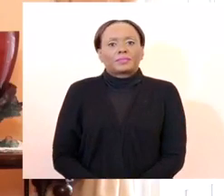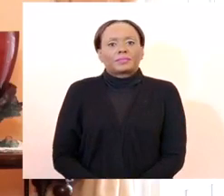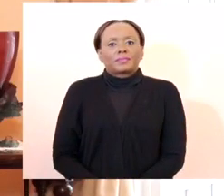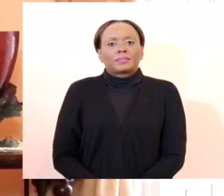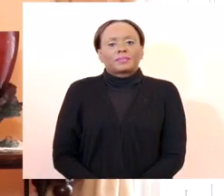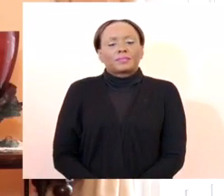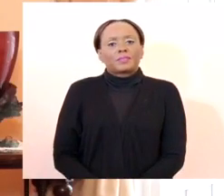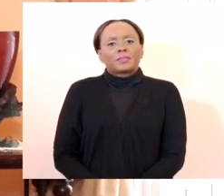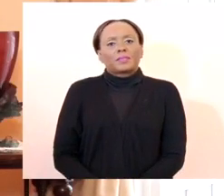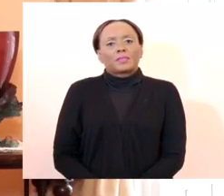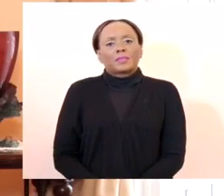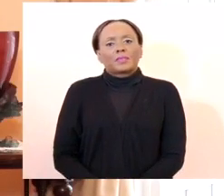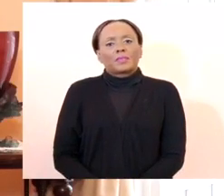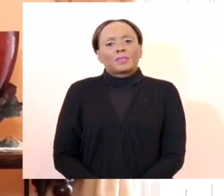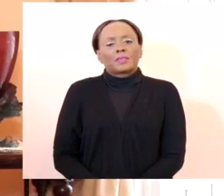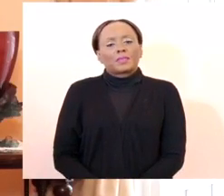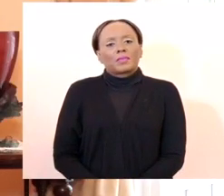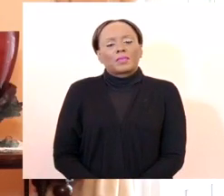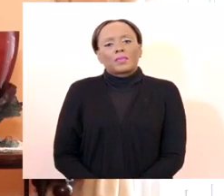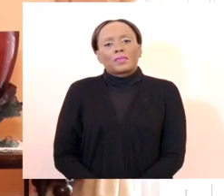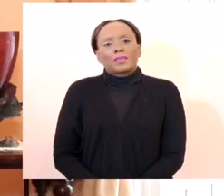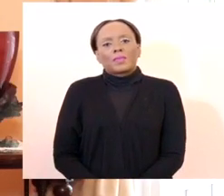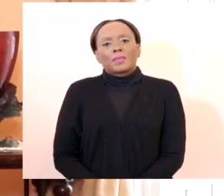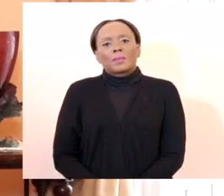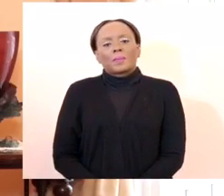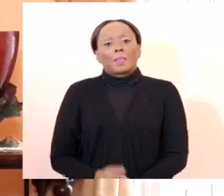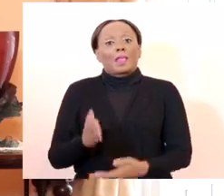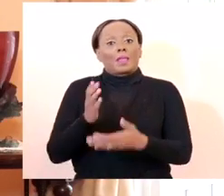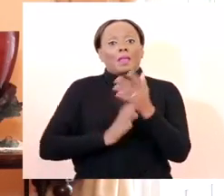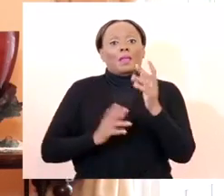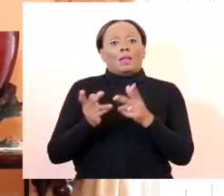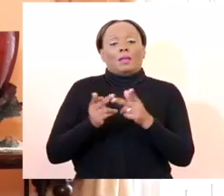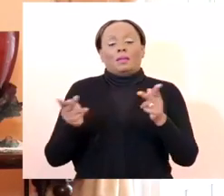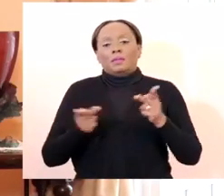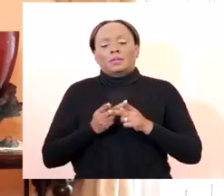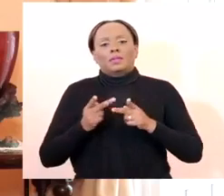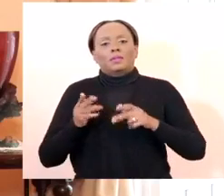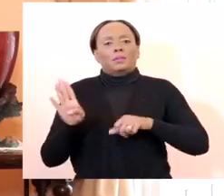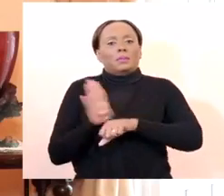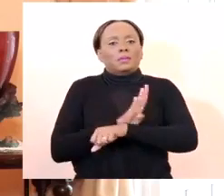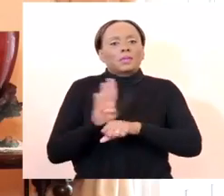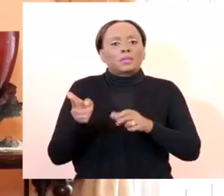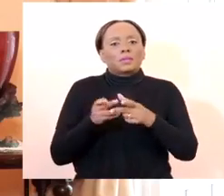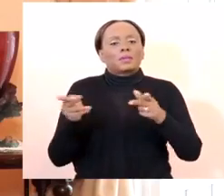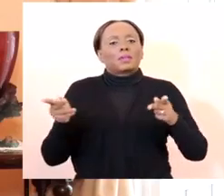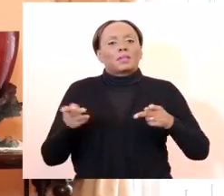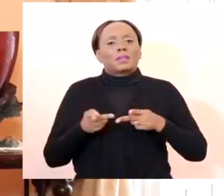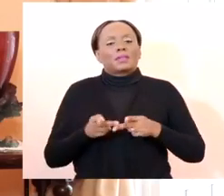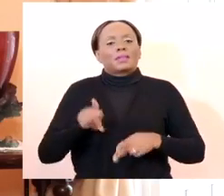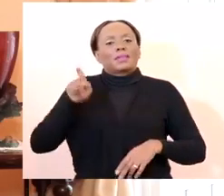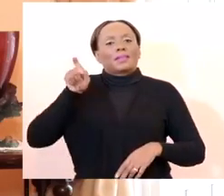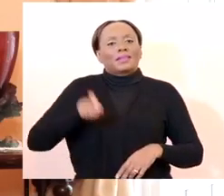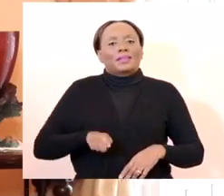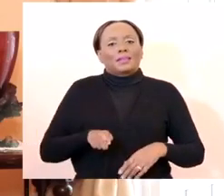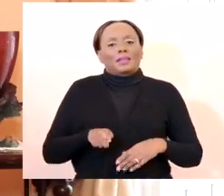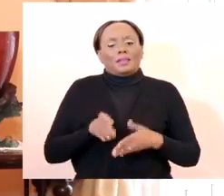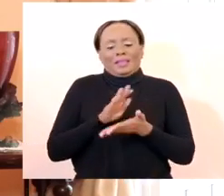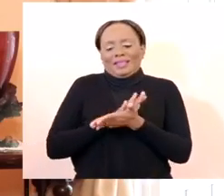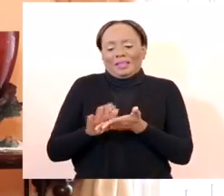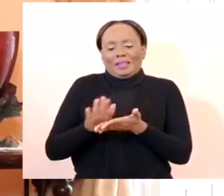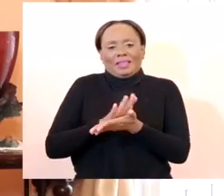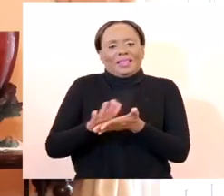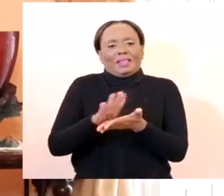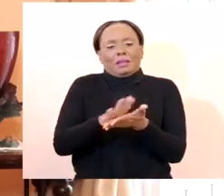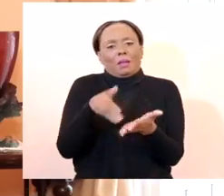that there are some places, commercial places, which require cleaning periodically for